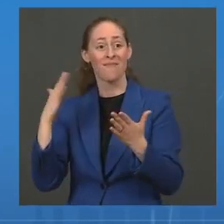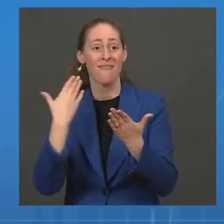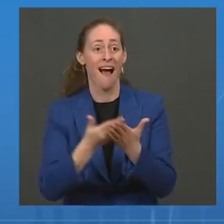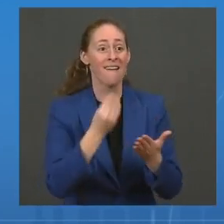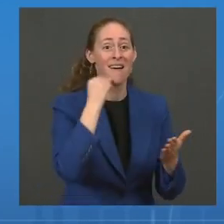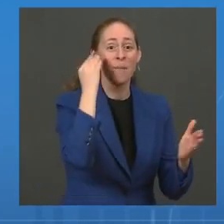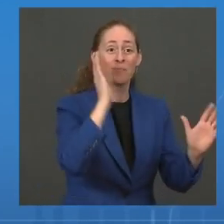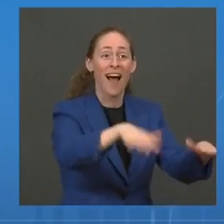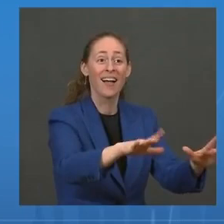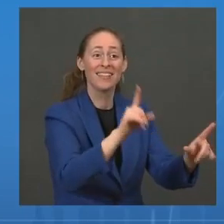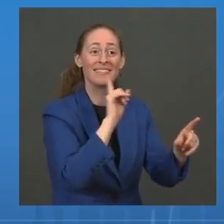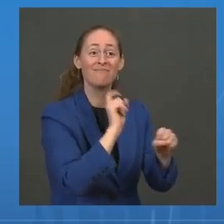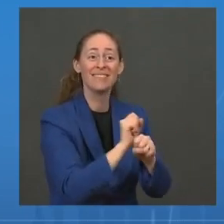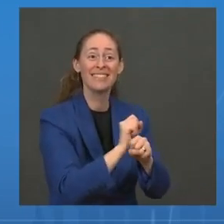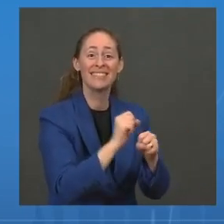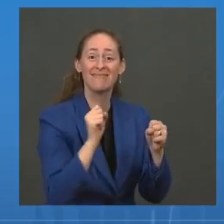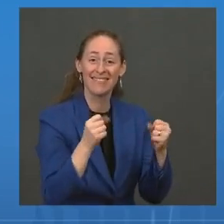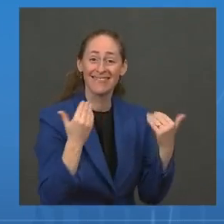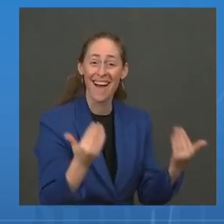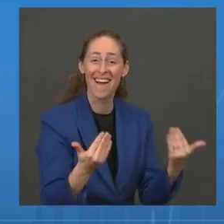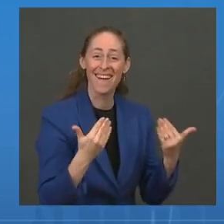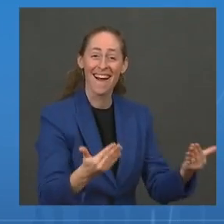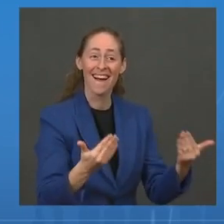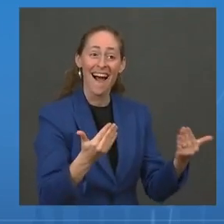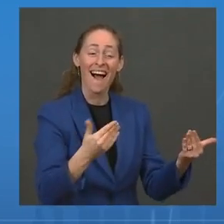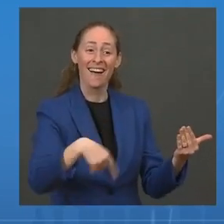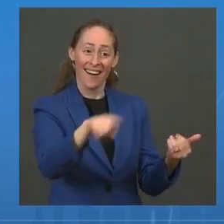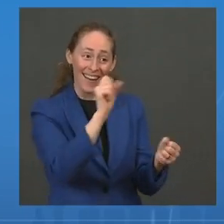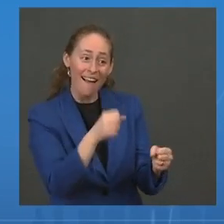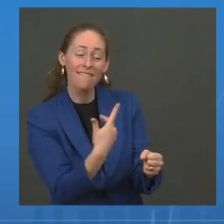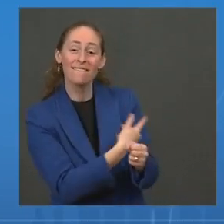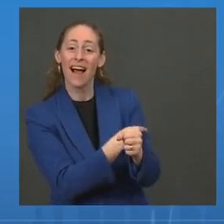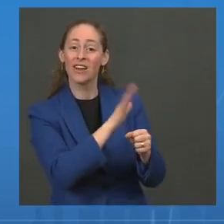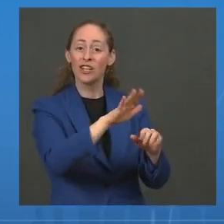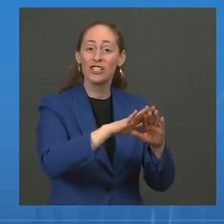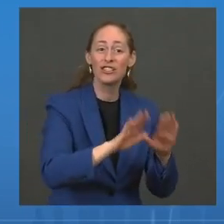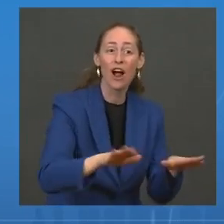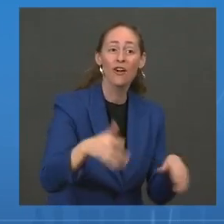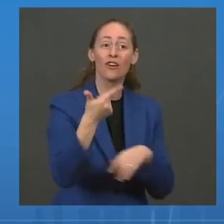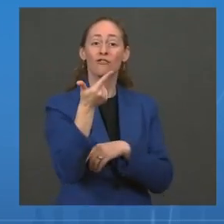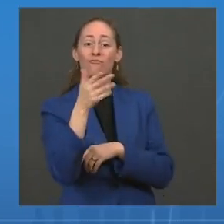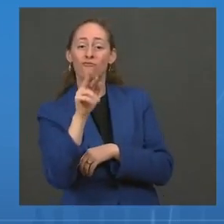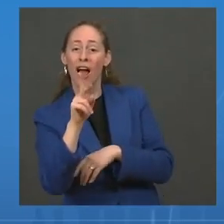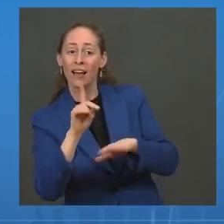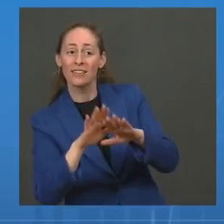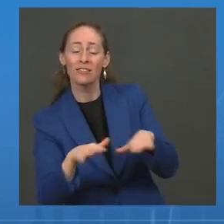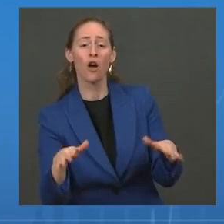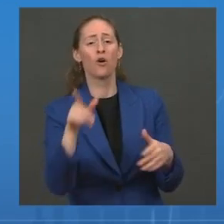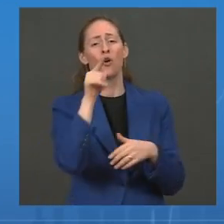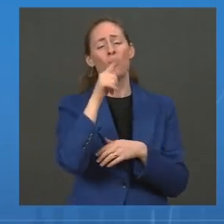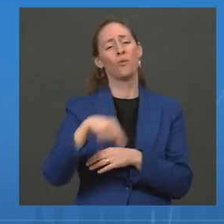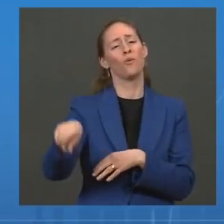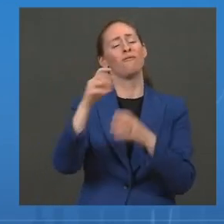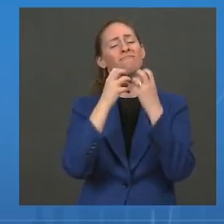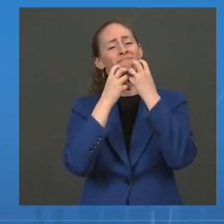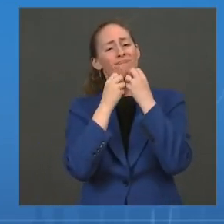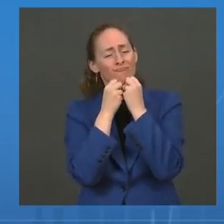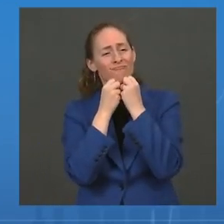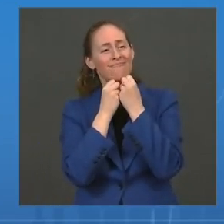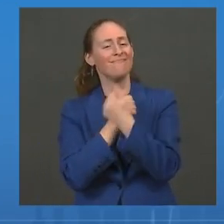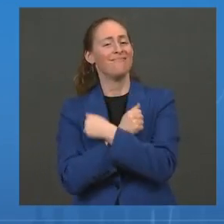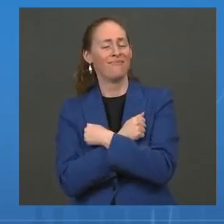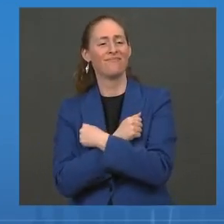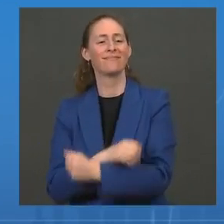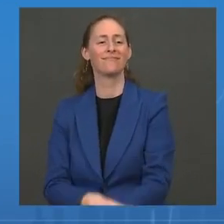children and grandchildren, offering protection to those they love most. The voting members of the committee and I